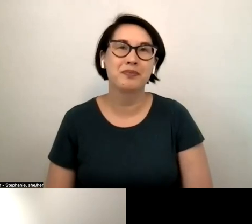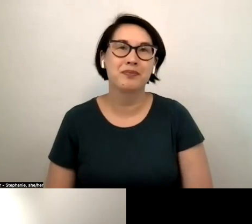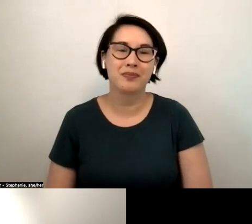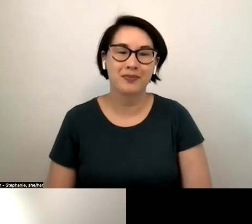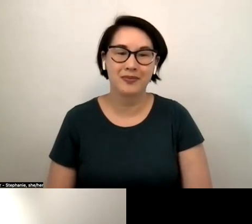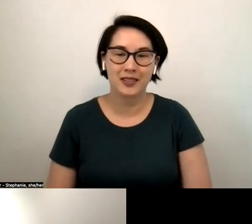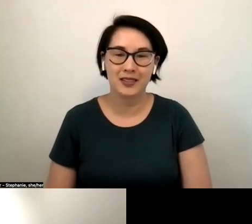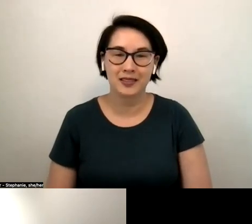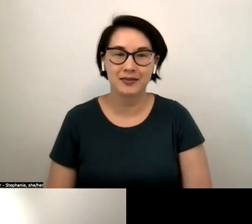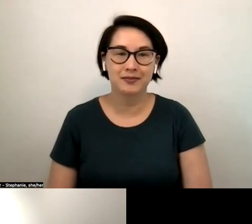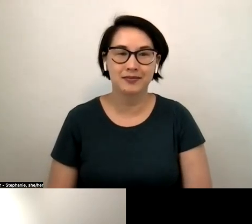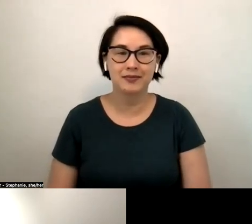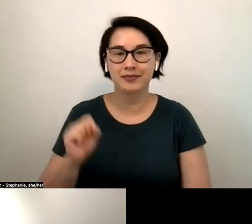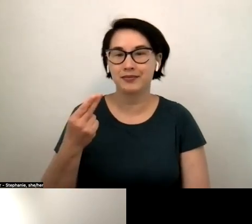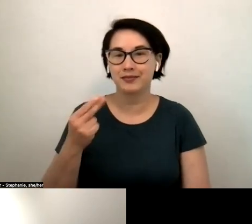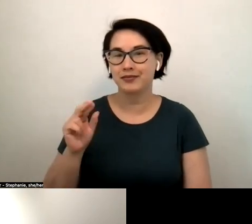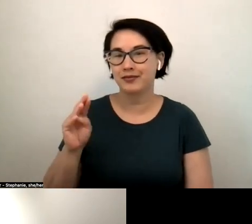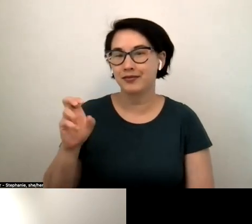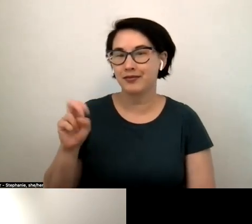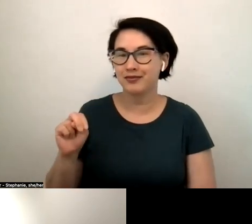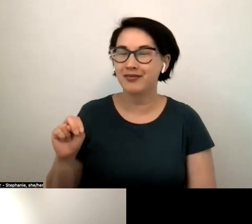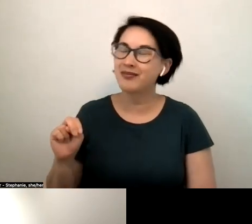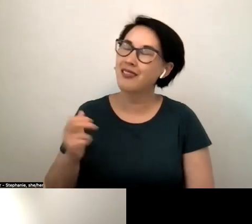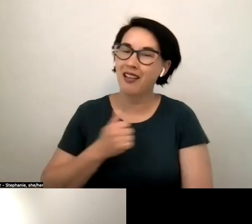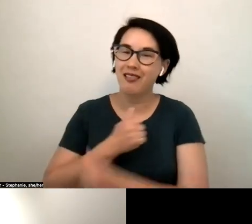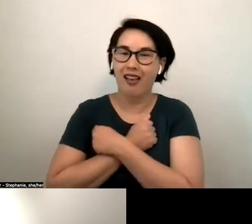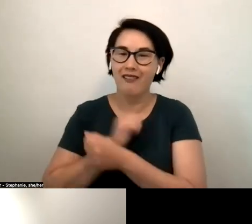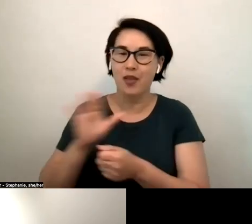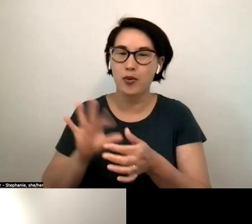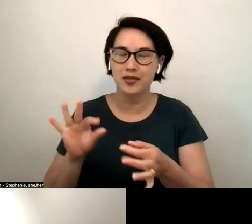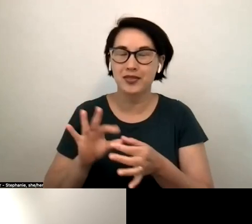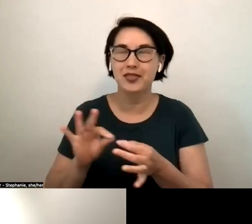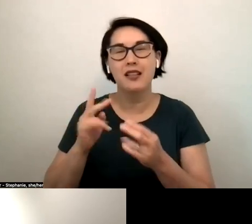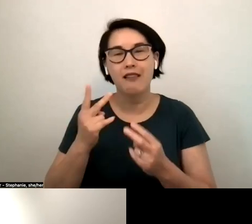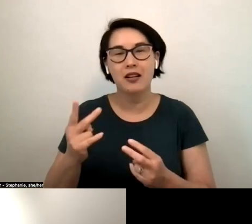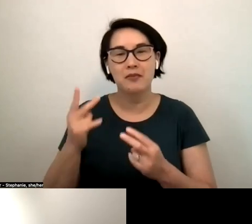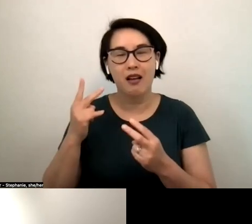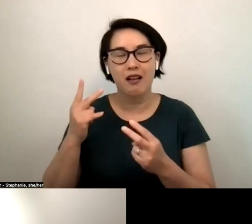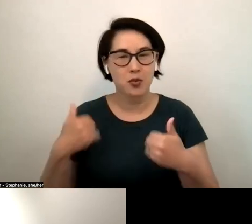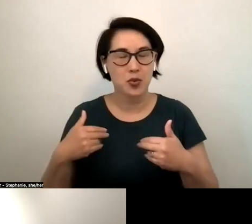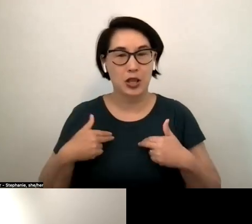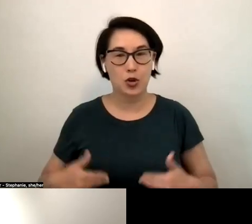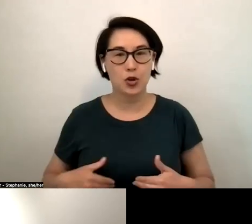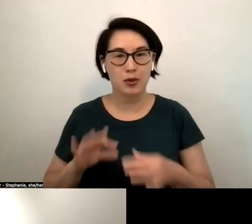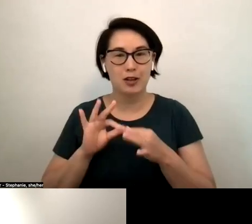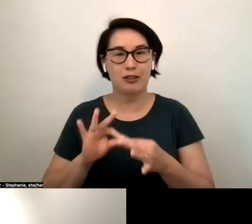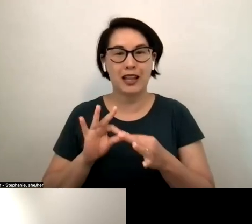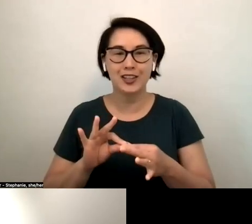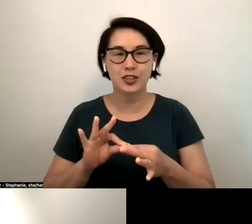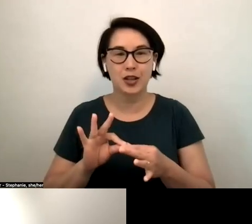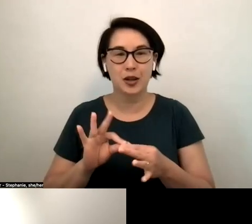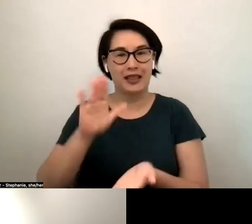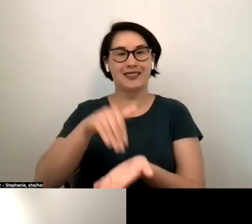i love that reflection it really reminds me of how much human relation is at the center of our